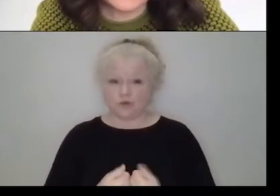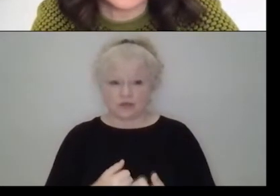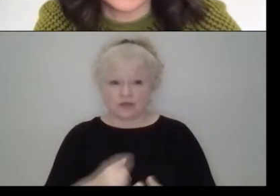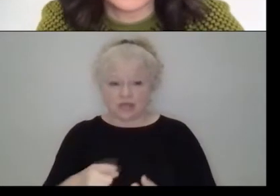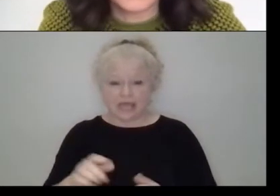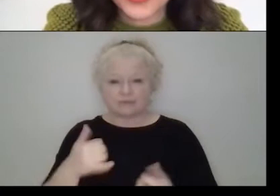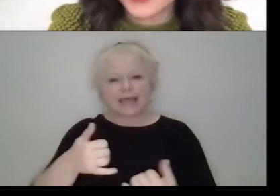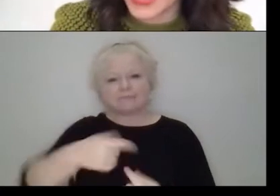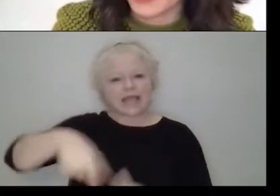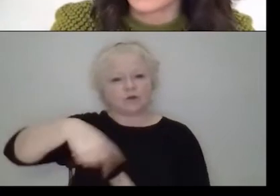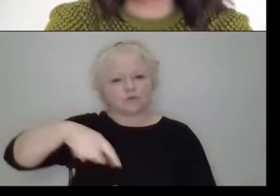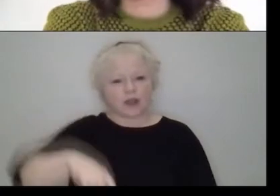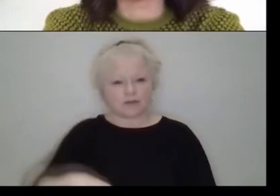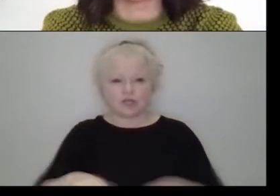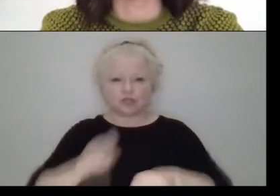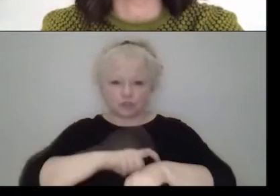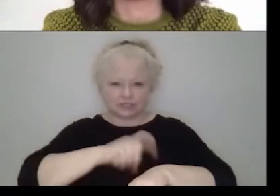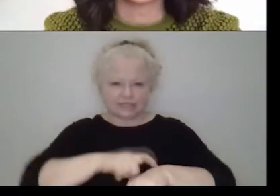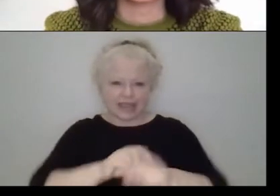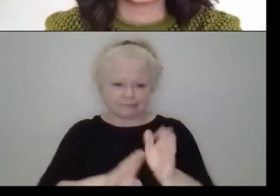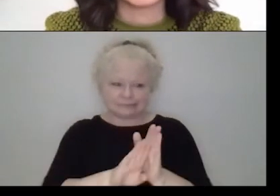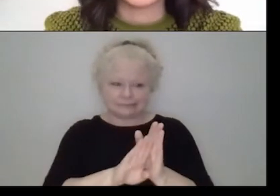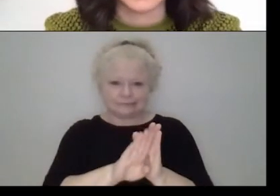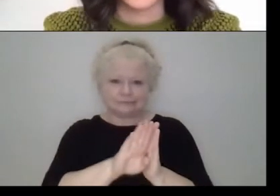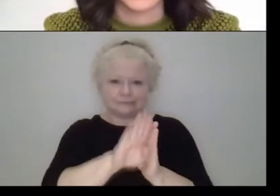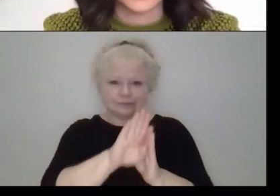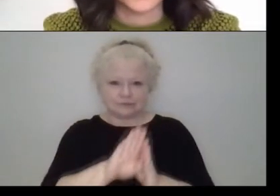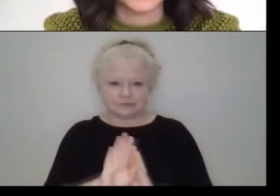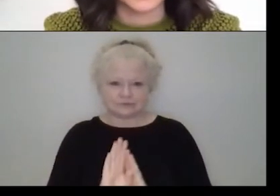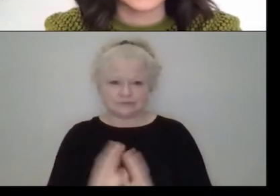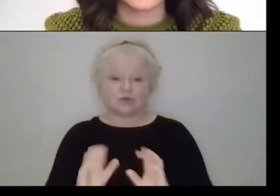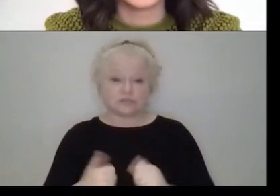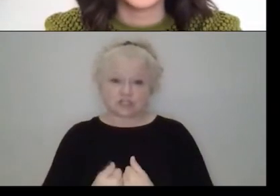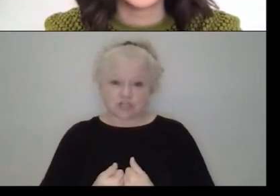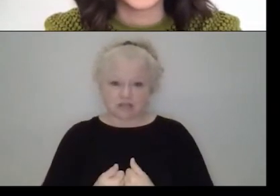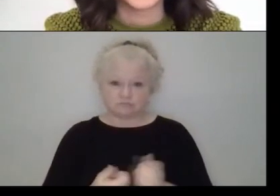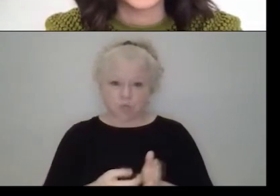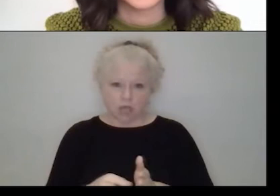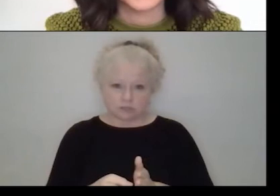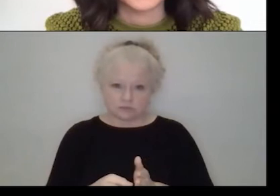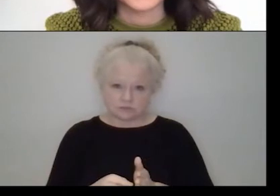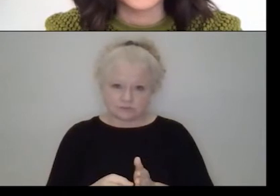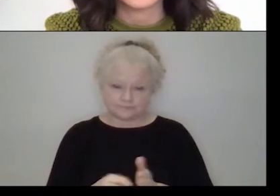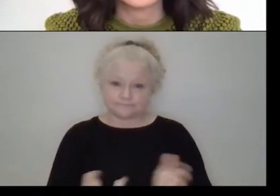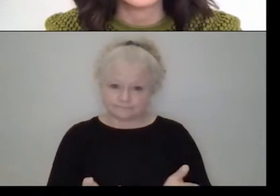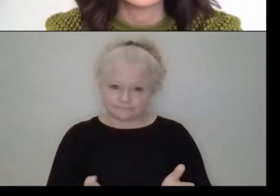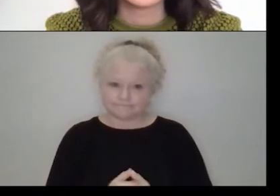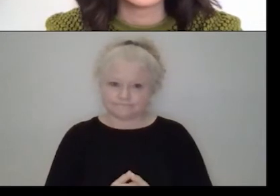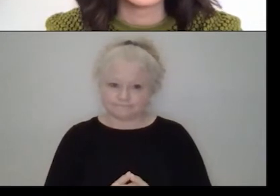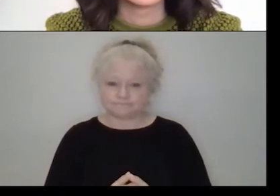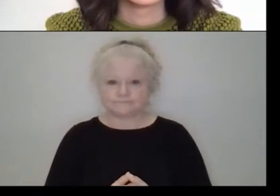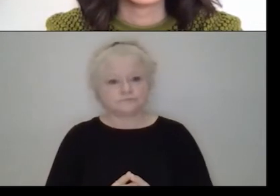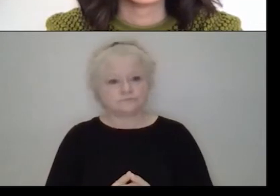playing and it took a time to develop it. It was challenging to be honest. Yeah. But you're so, so